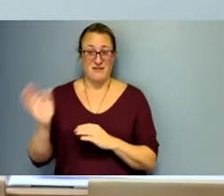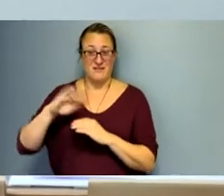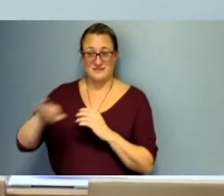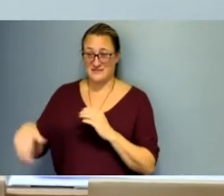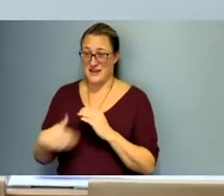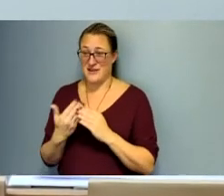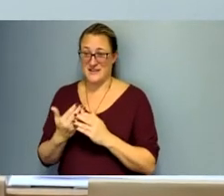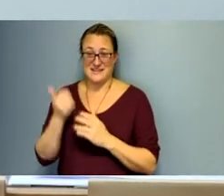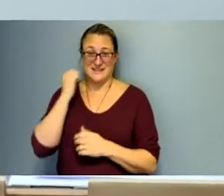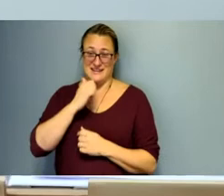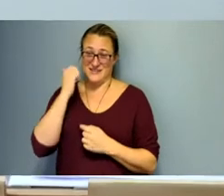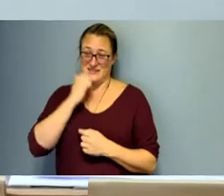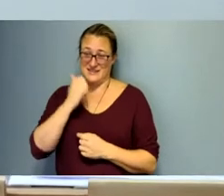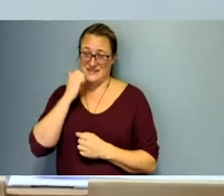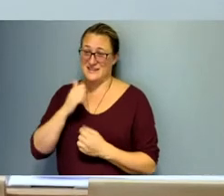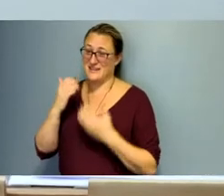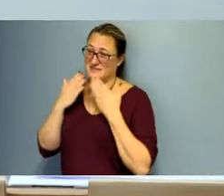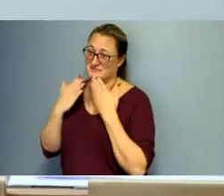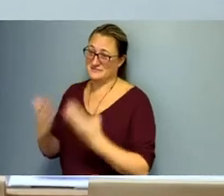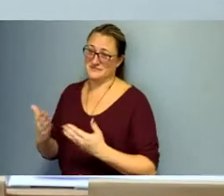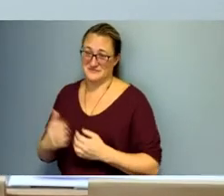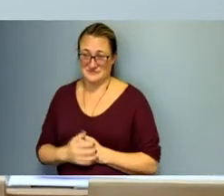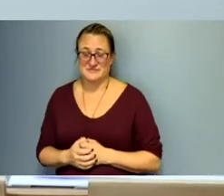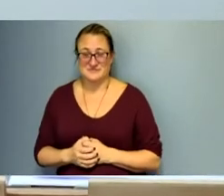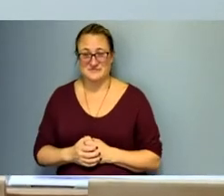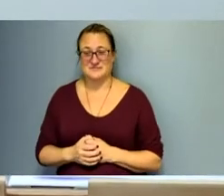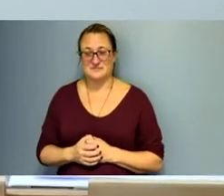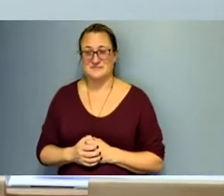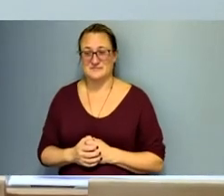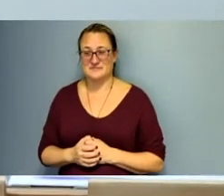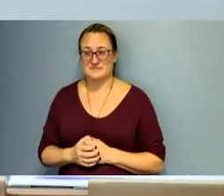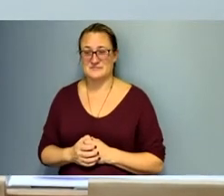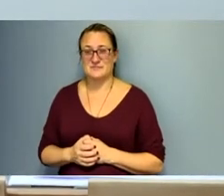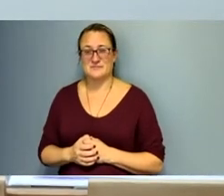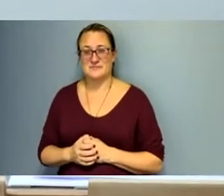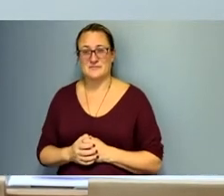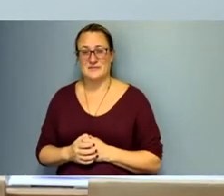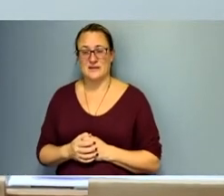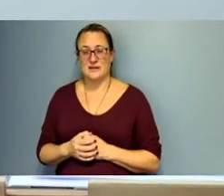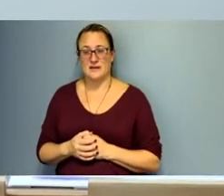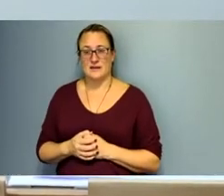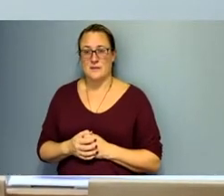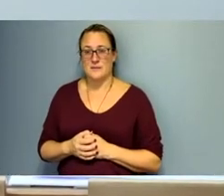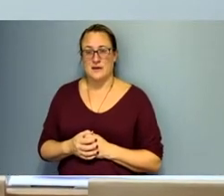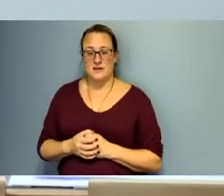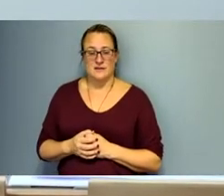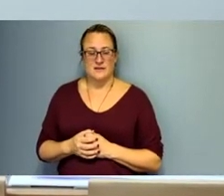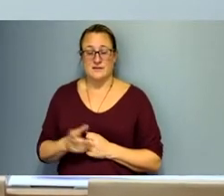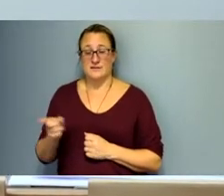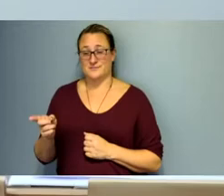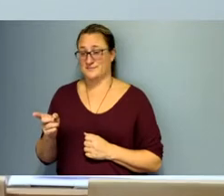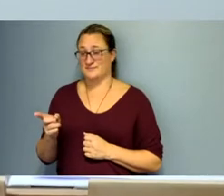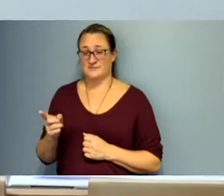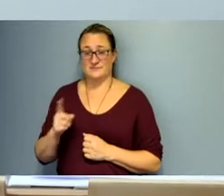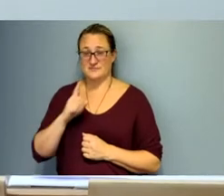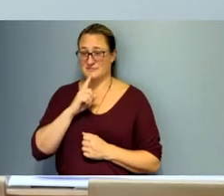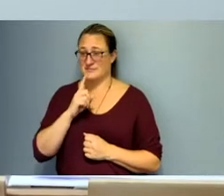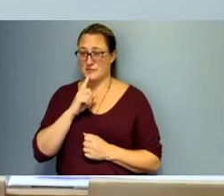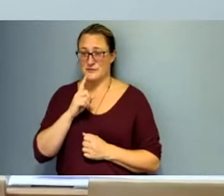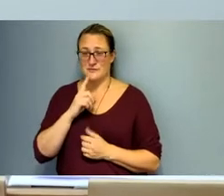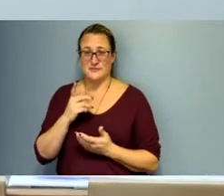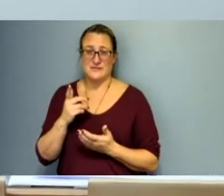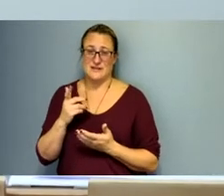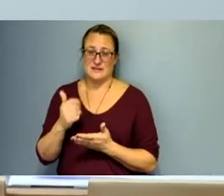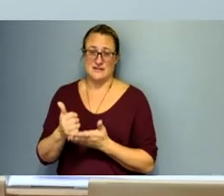365 days a year. And you have really brought the county security department